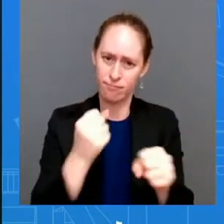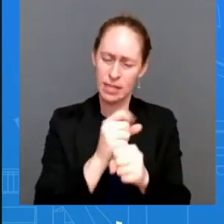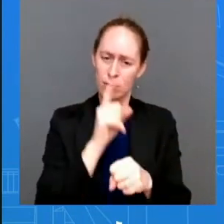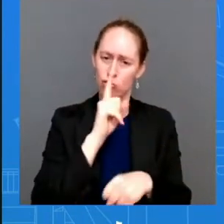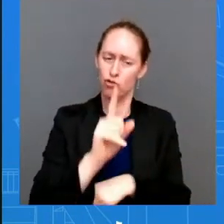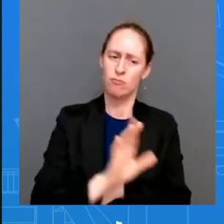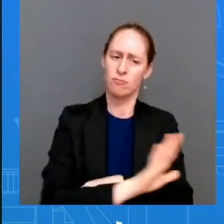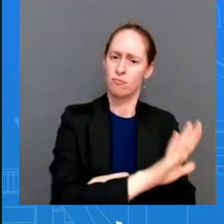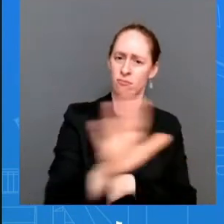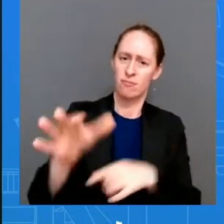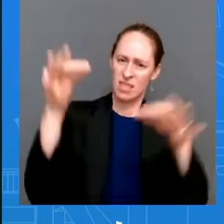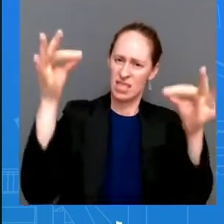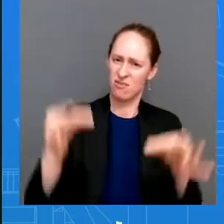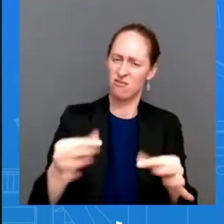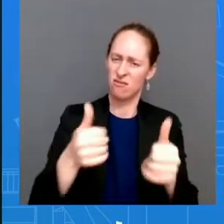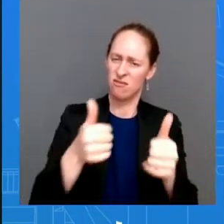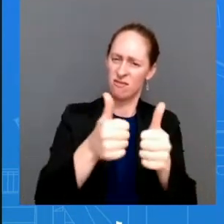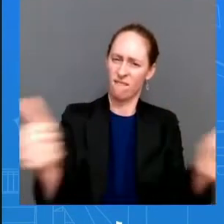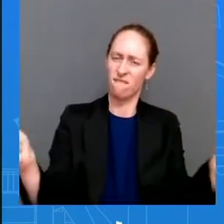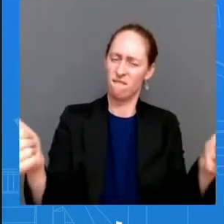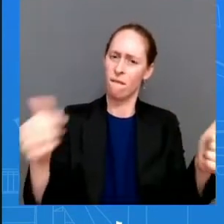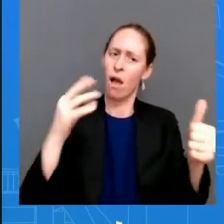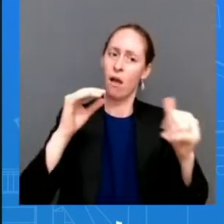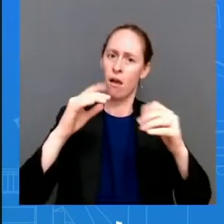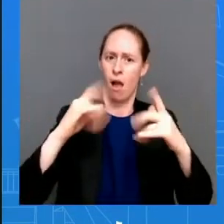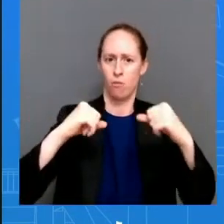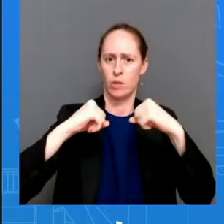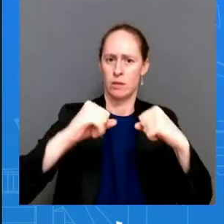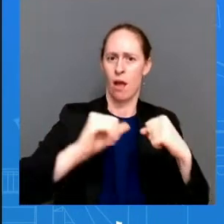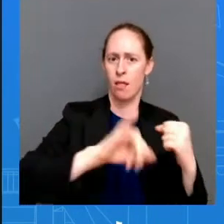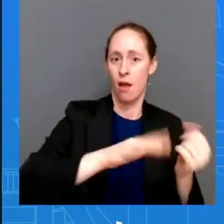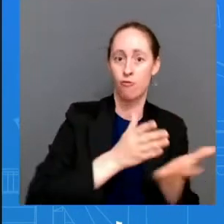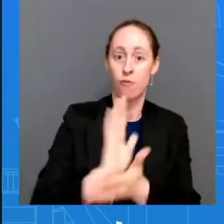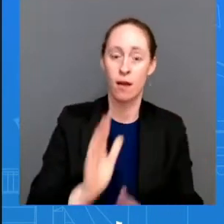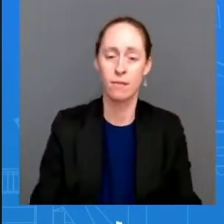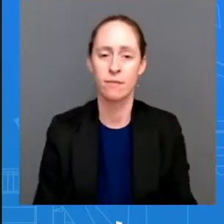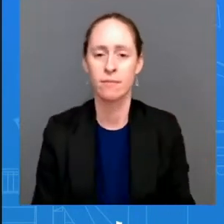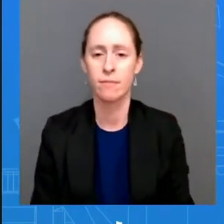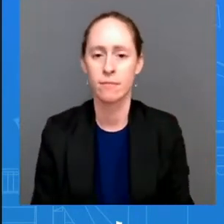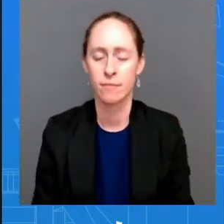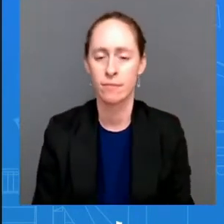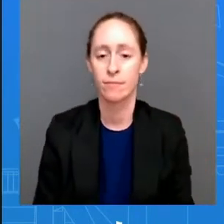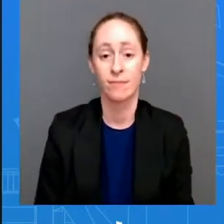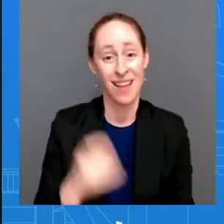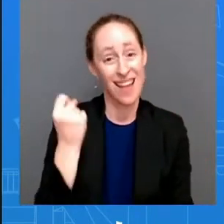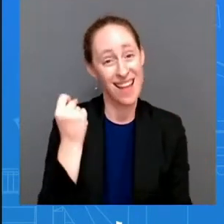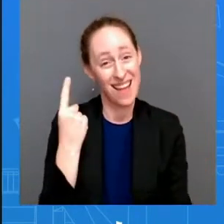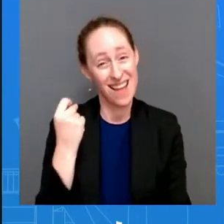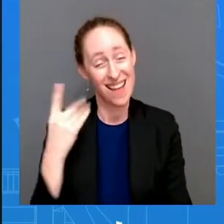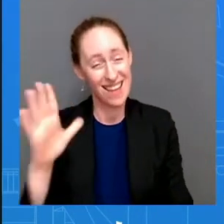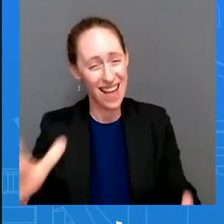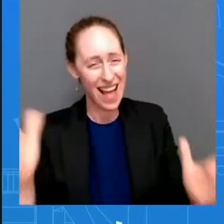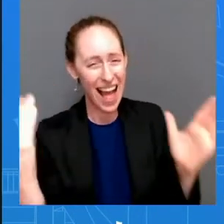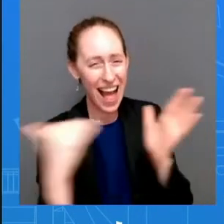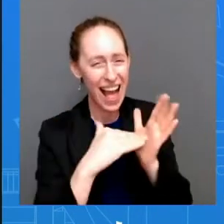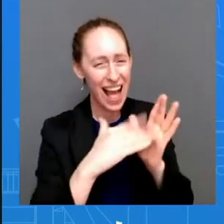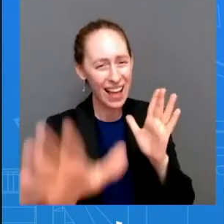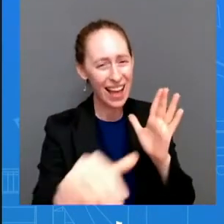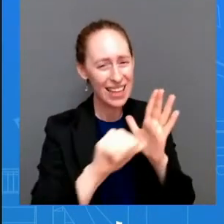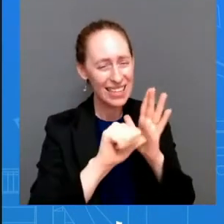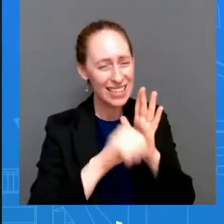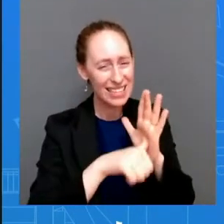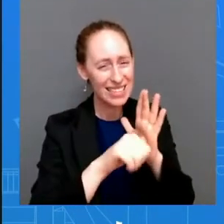the federal government but again the way we do this the way to make sure that it is federal laws congress needs to act